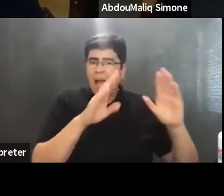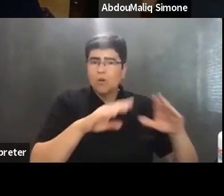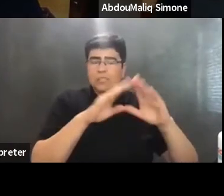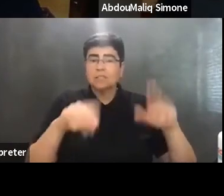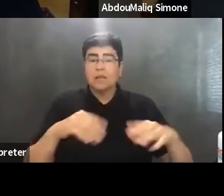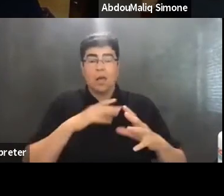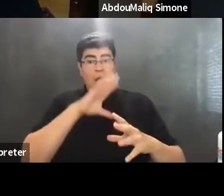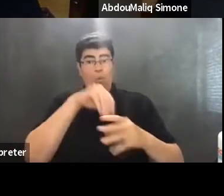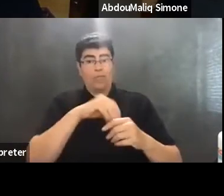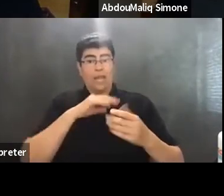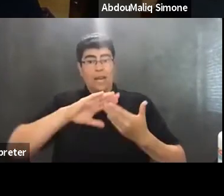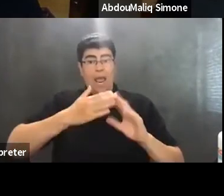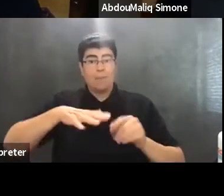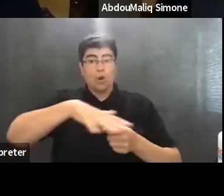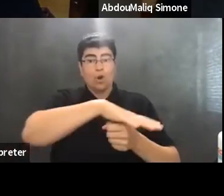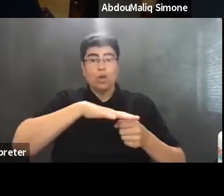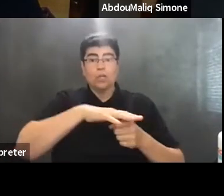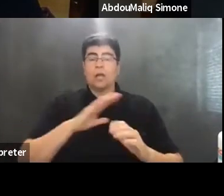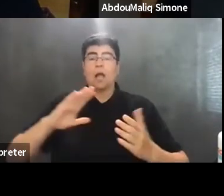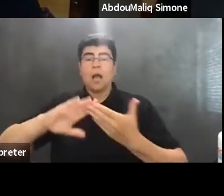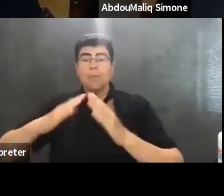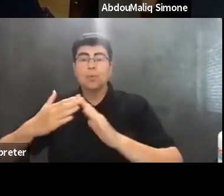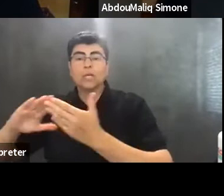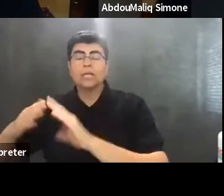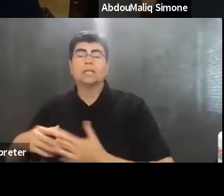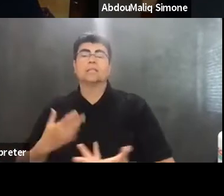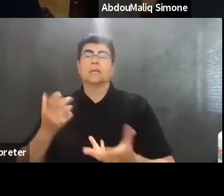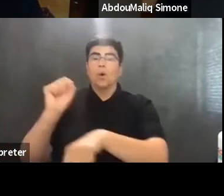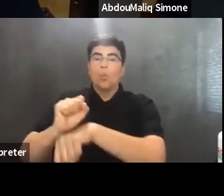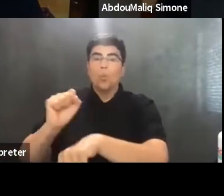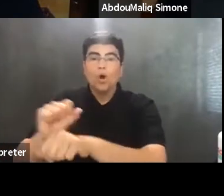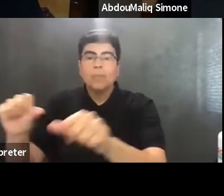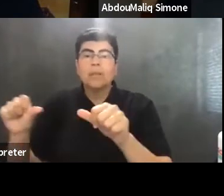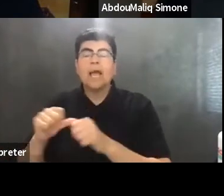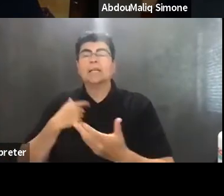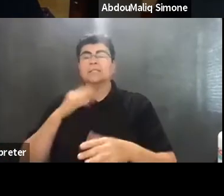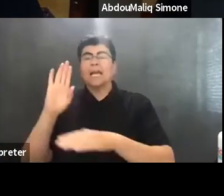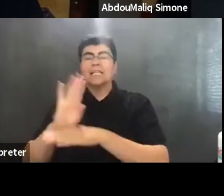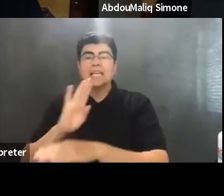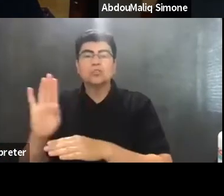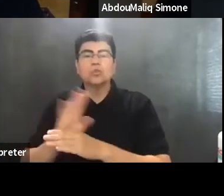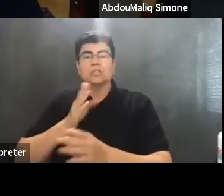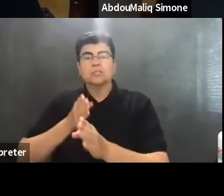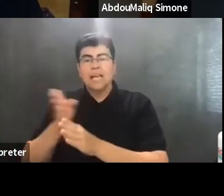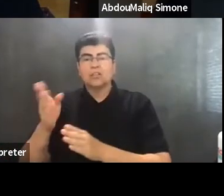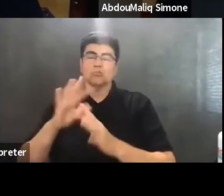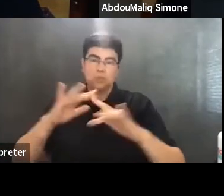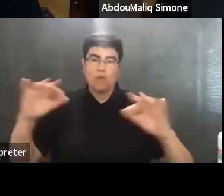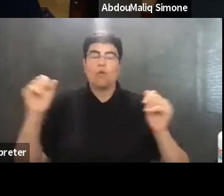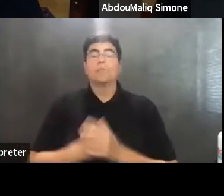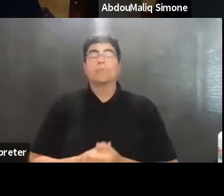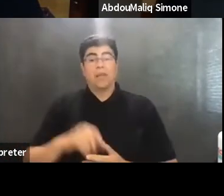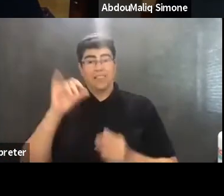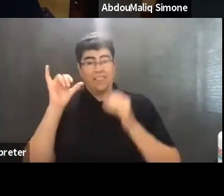neighborhoods, communities, workplace, industrial sector, and so forth. And that